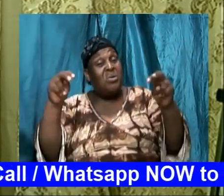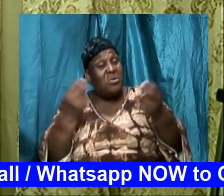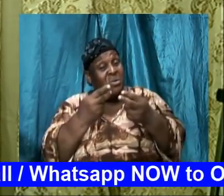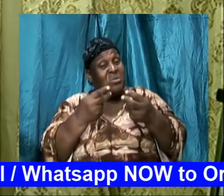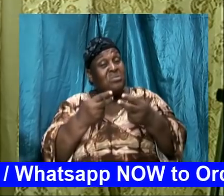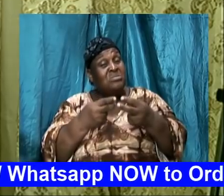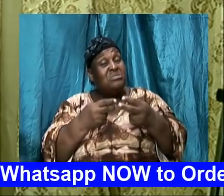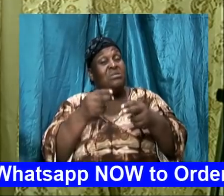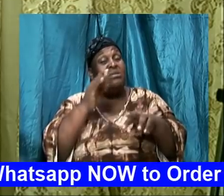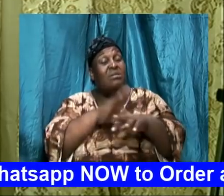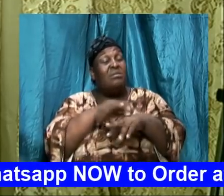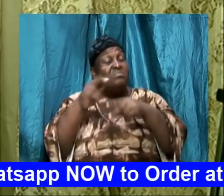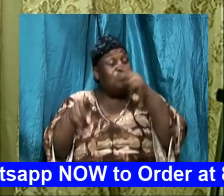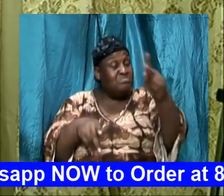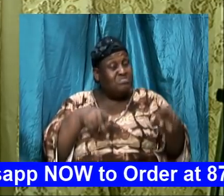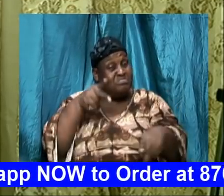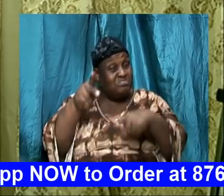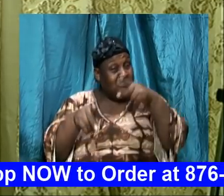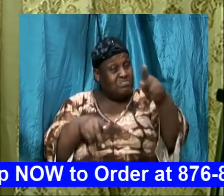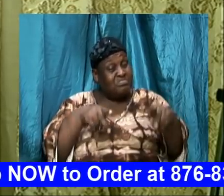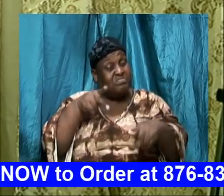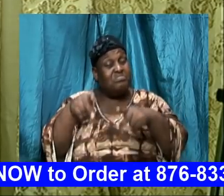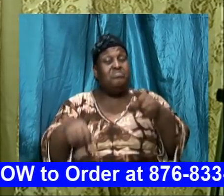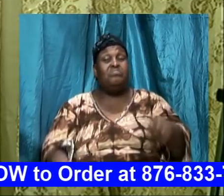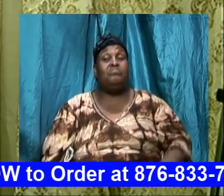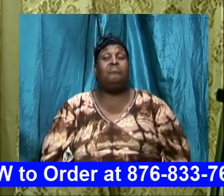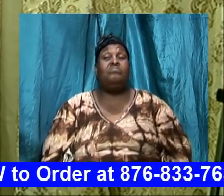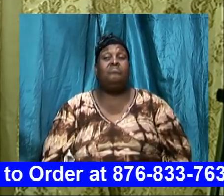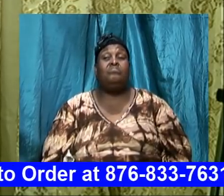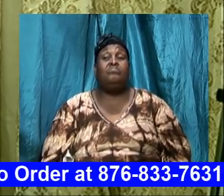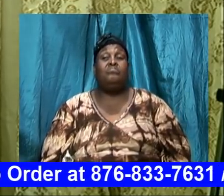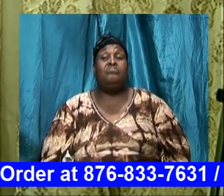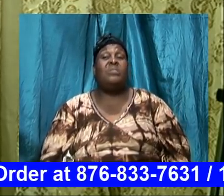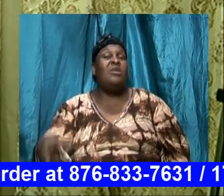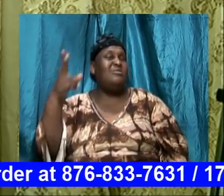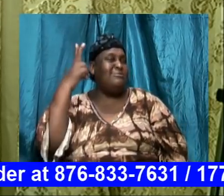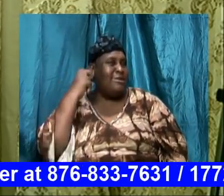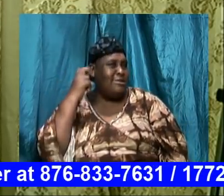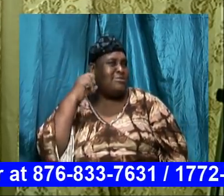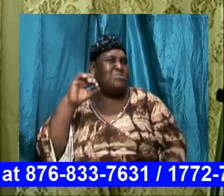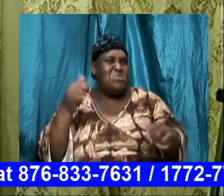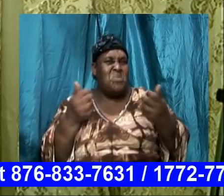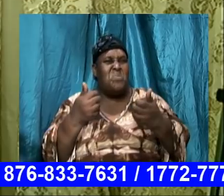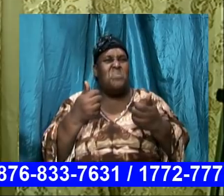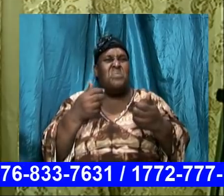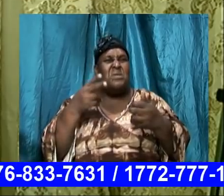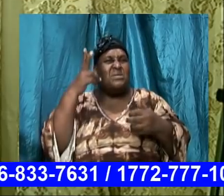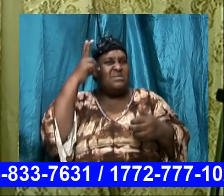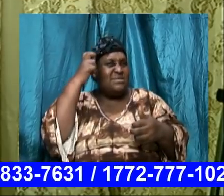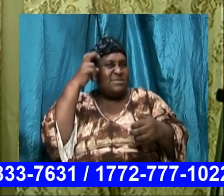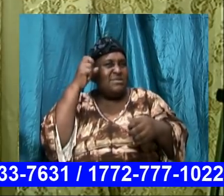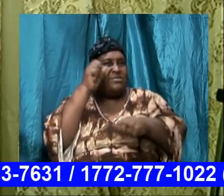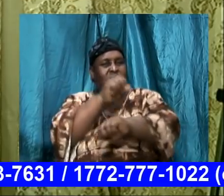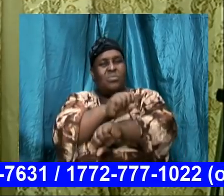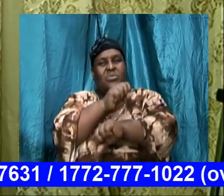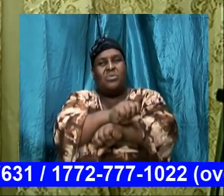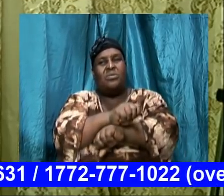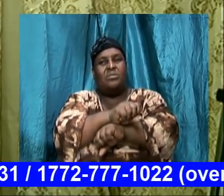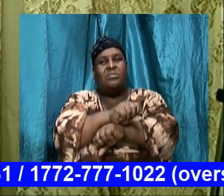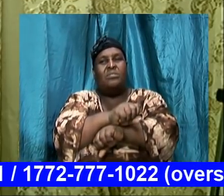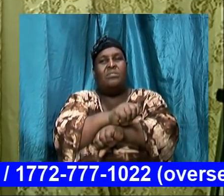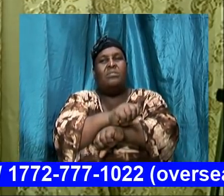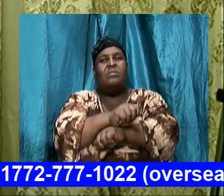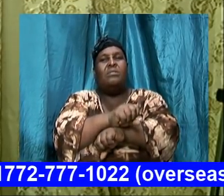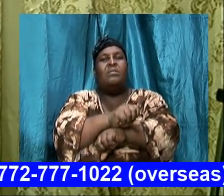on people now listen to how Satan were and I want us to look at verse 16